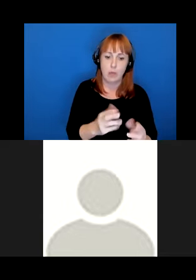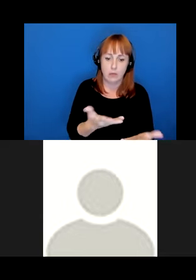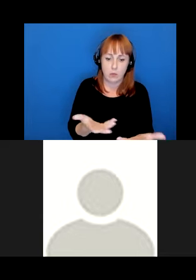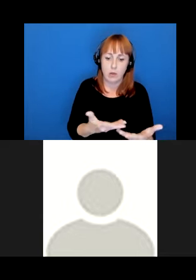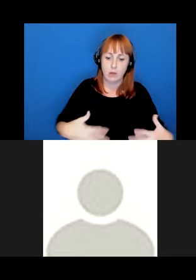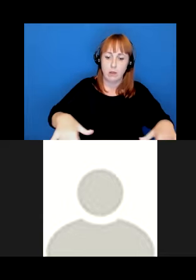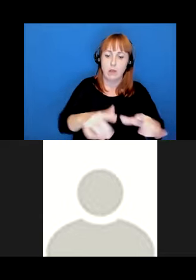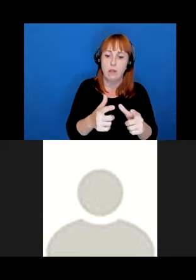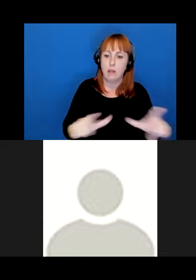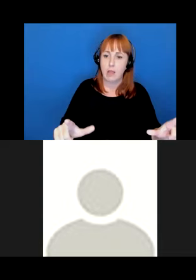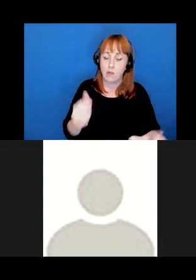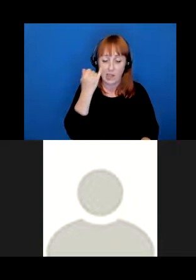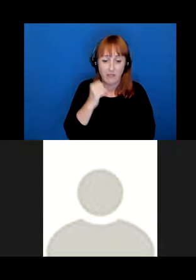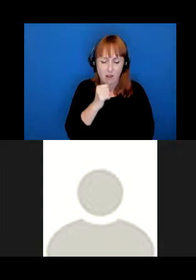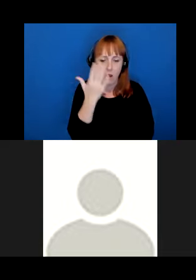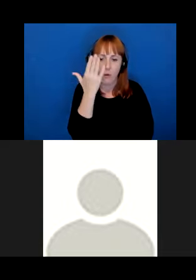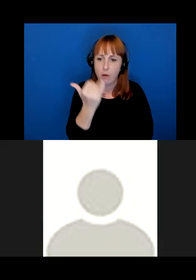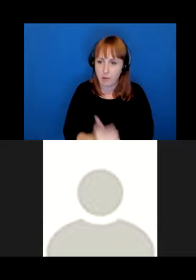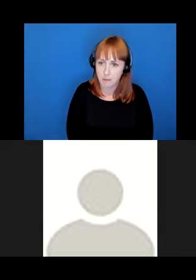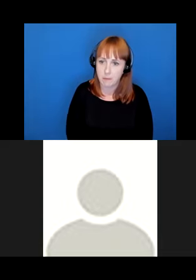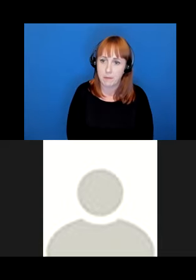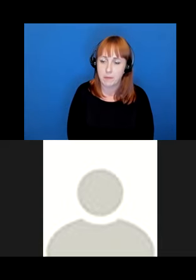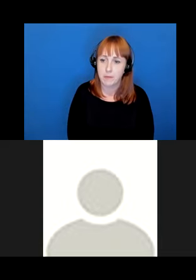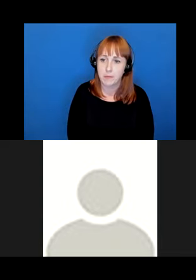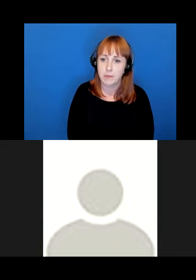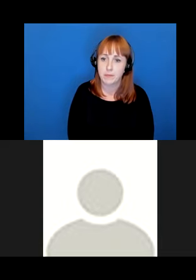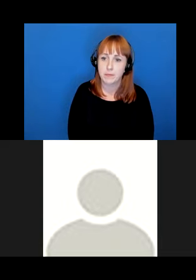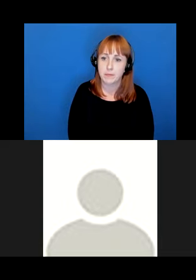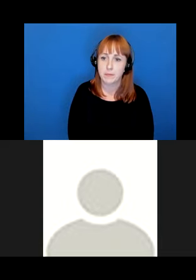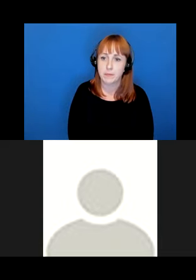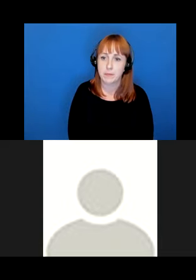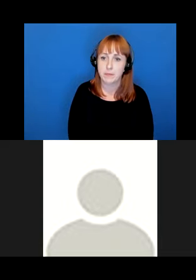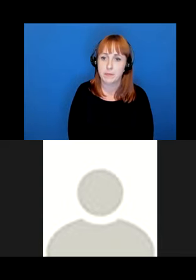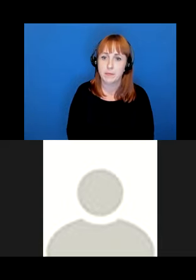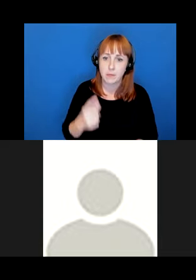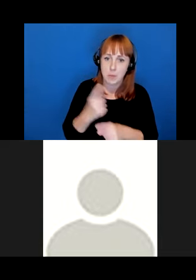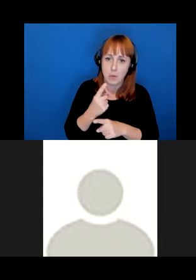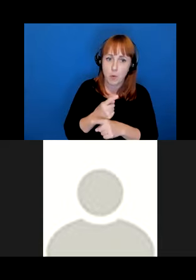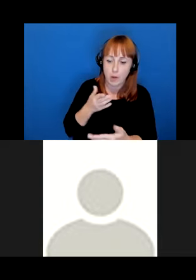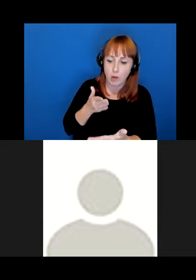and if not, what might have created this? Are the appropriate rights recognized?